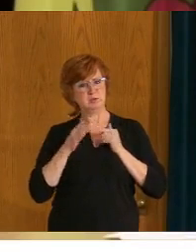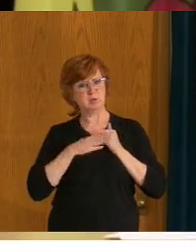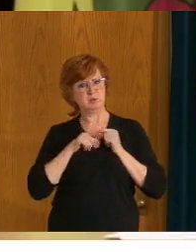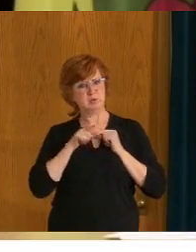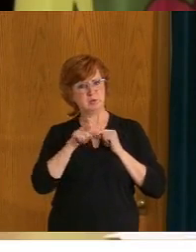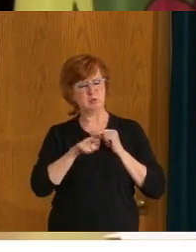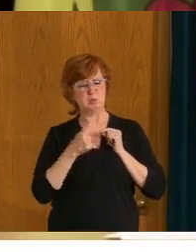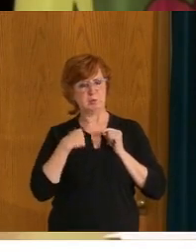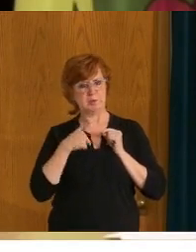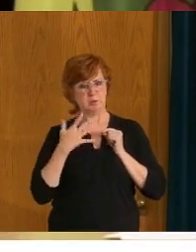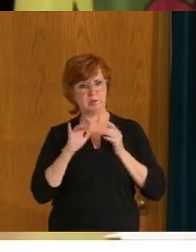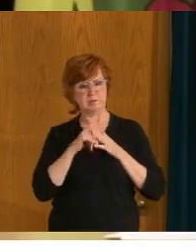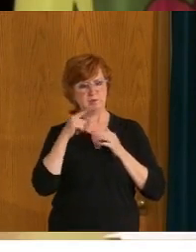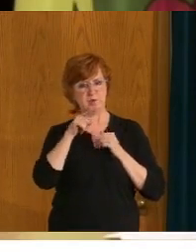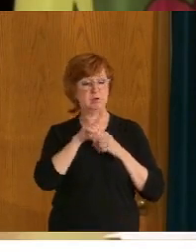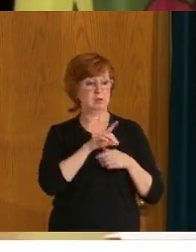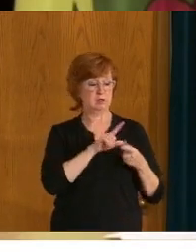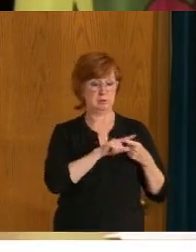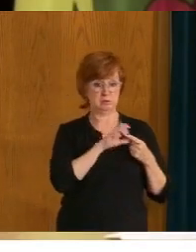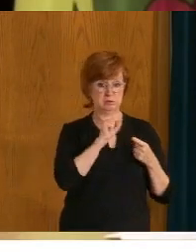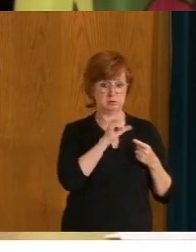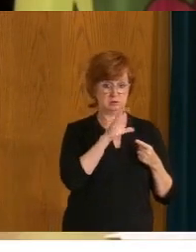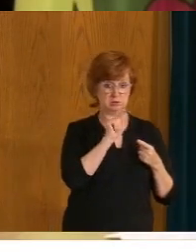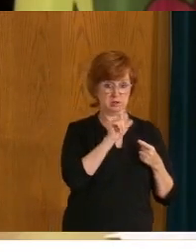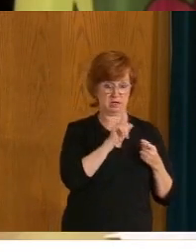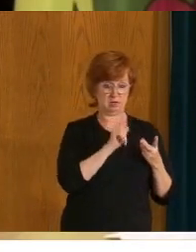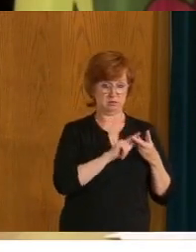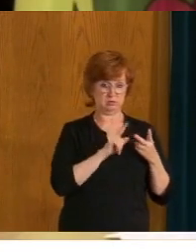uh, Scott or Dr. Shahab, anything to add?